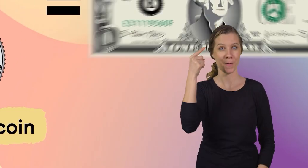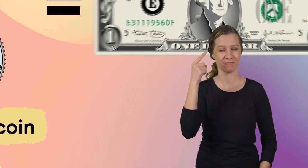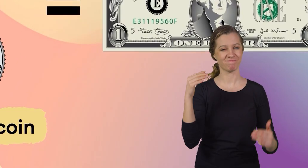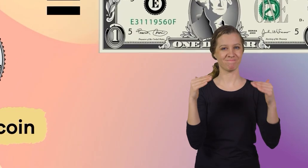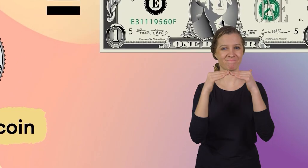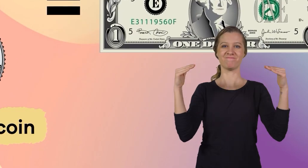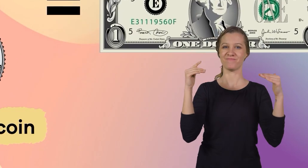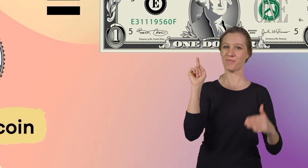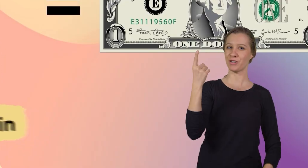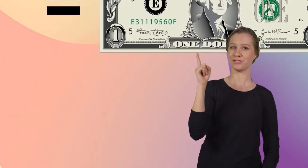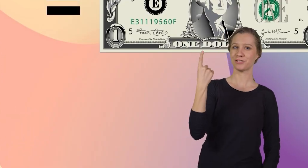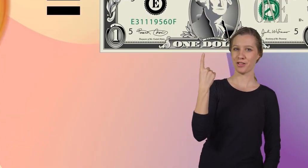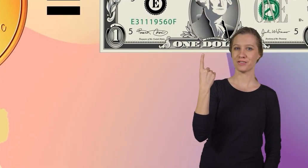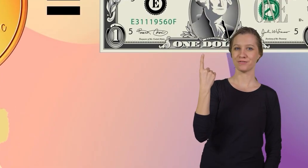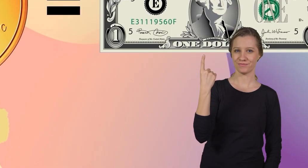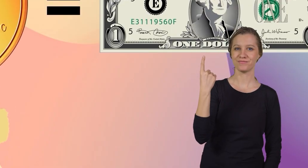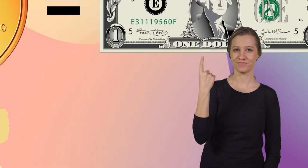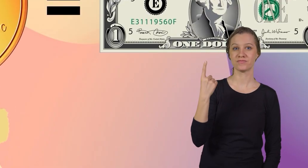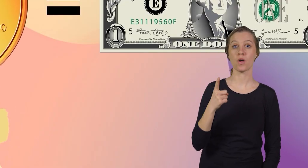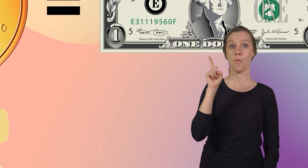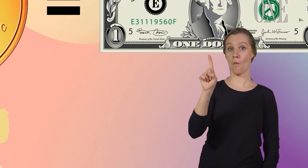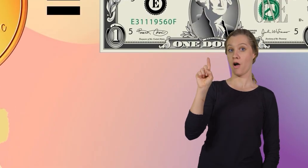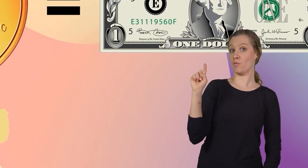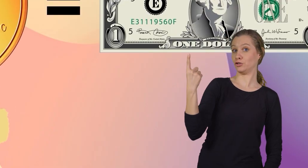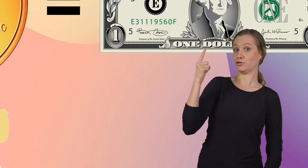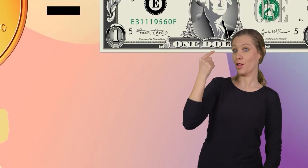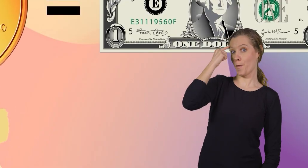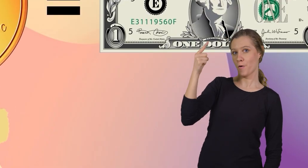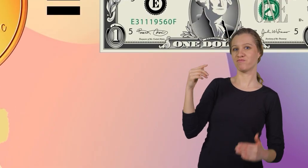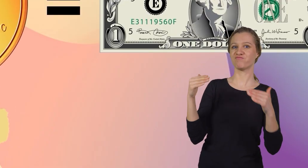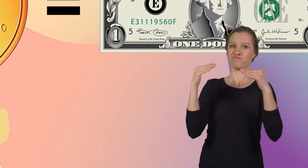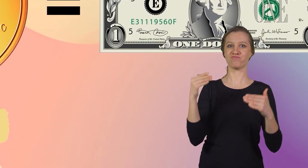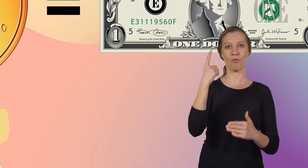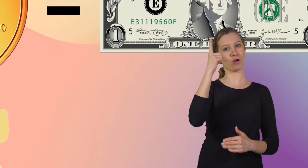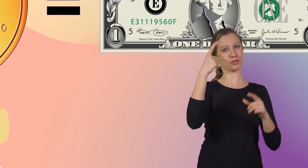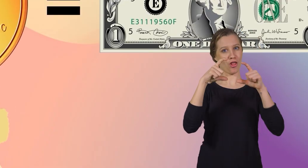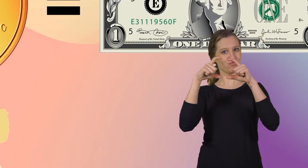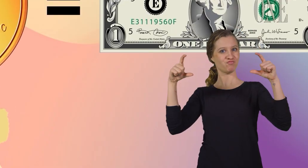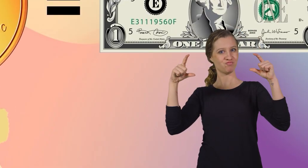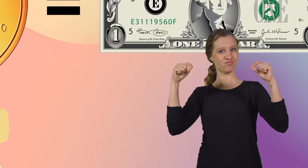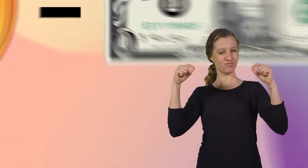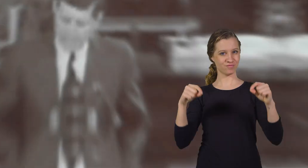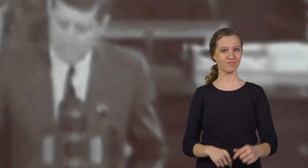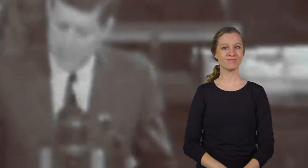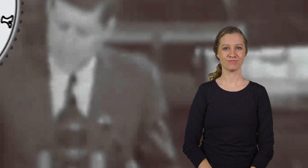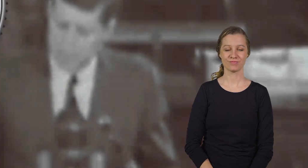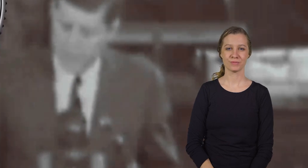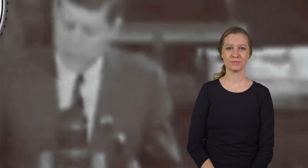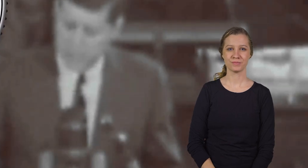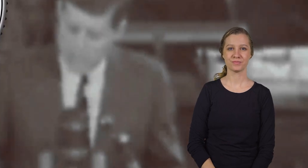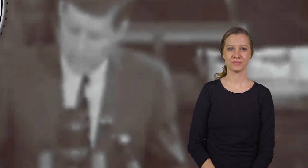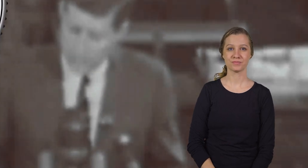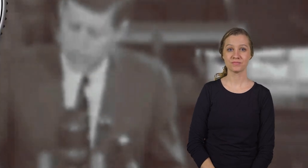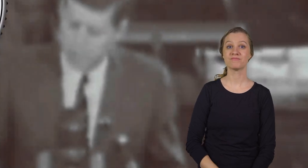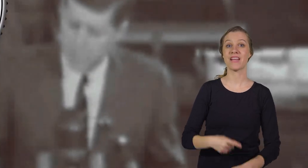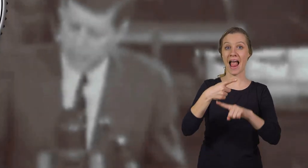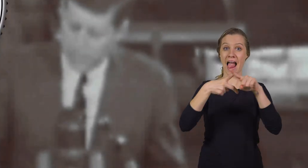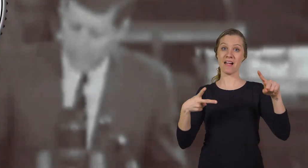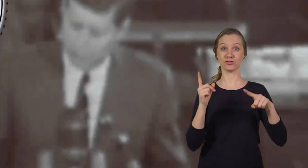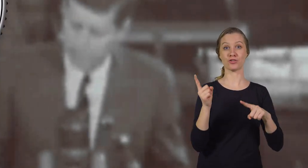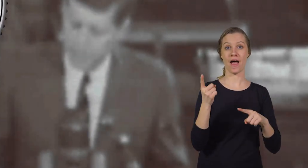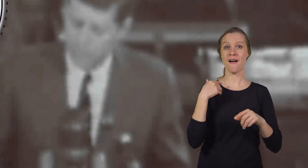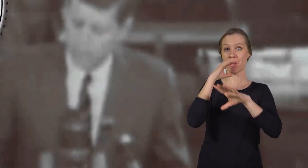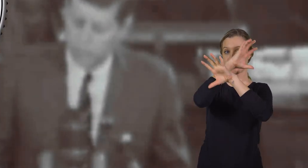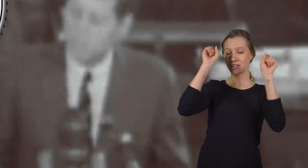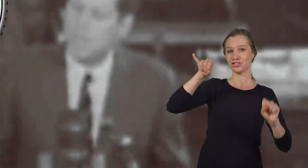is equal to one dollar, and one one dollar coin is equal to one dollar. Half dollars have President